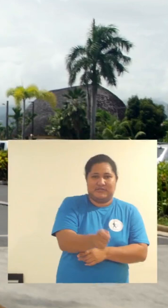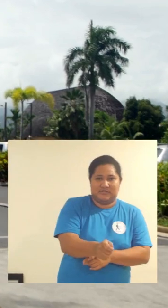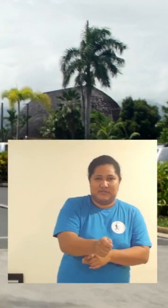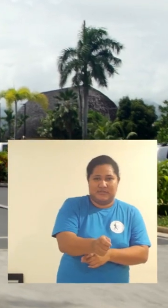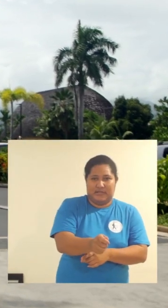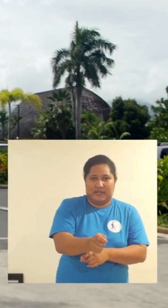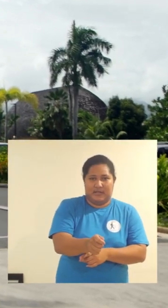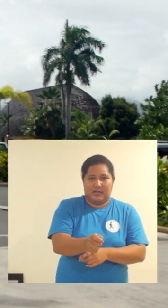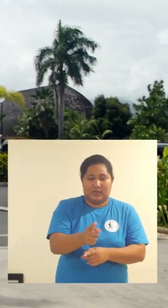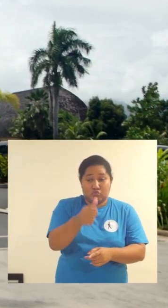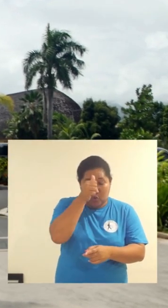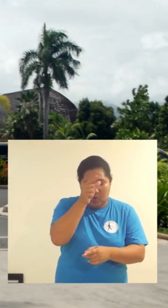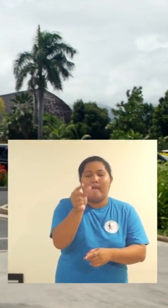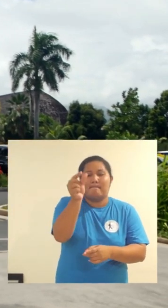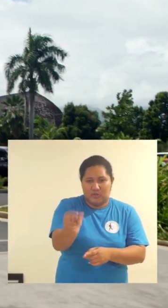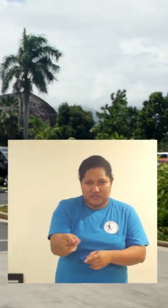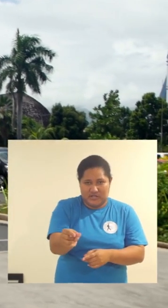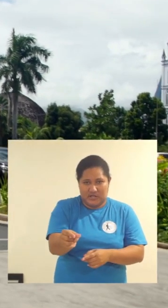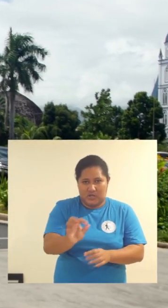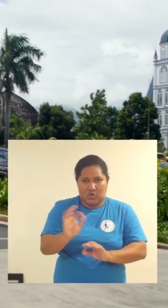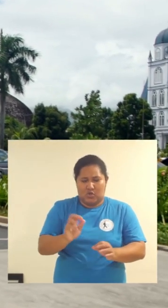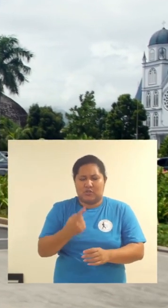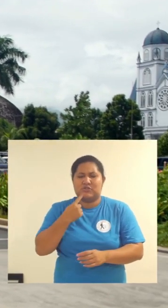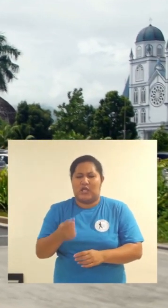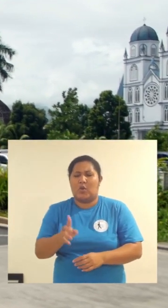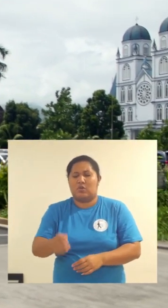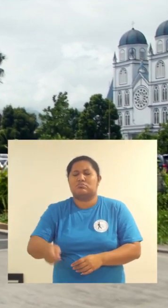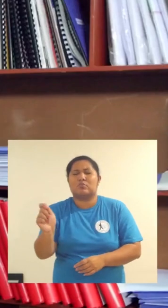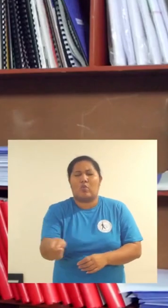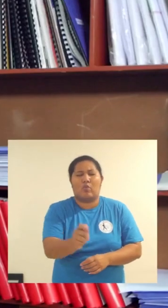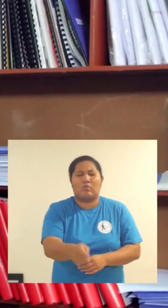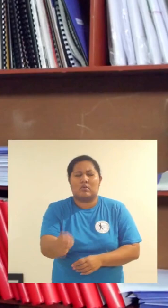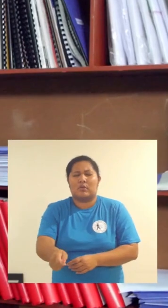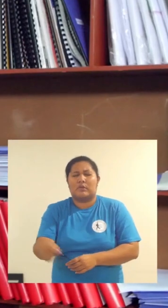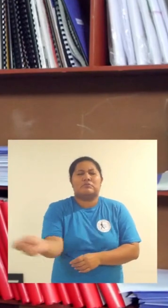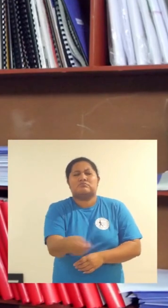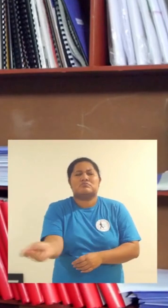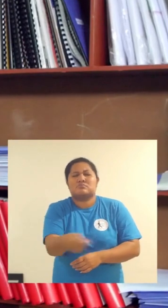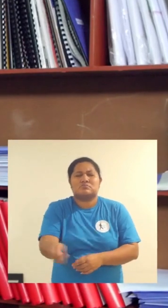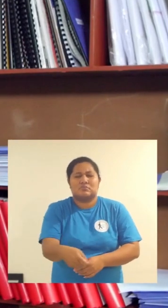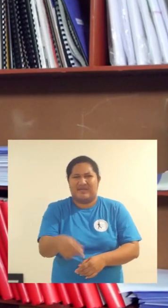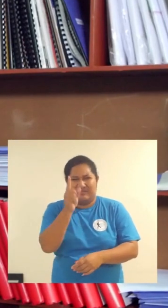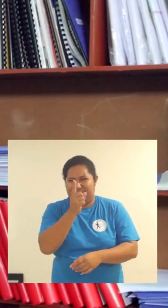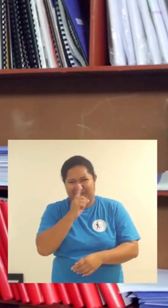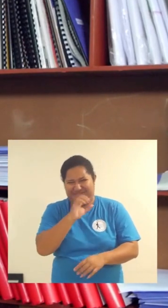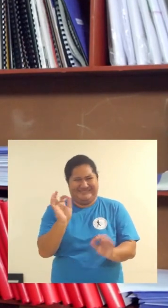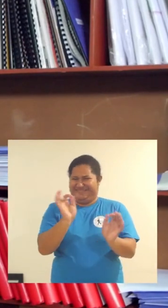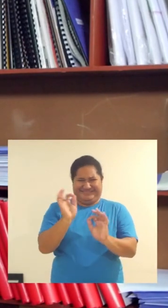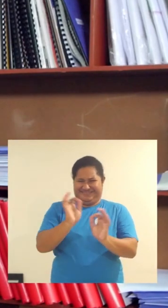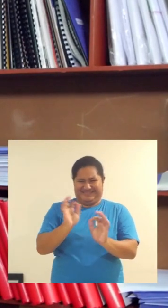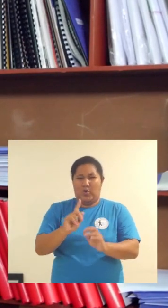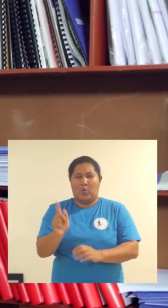help me. He is here to me. who works. it's more than a society by a ton at the end